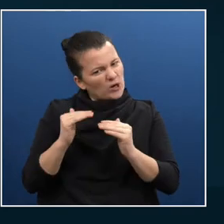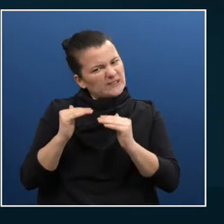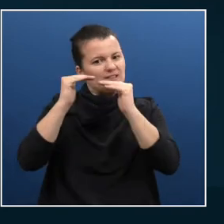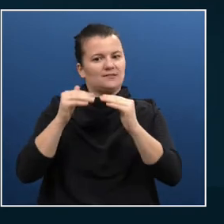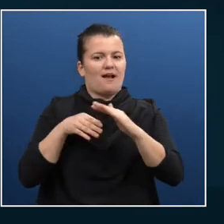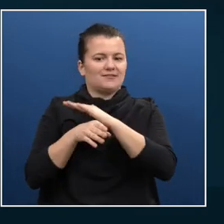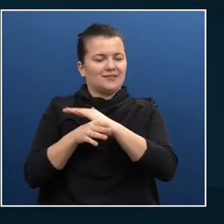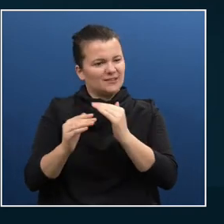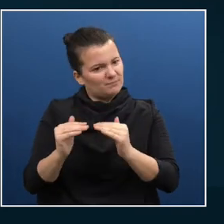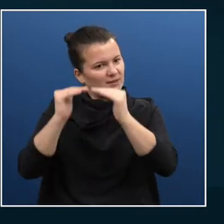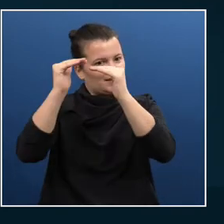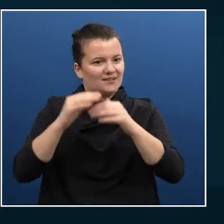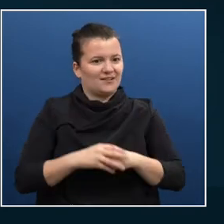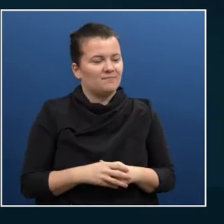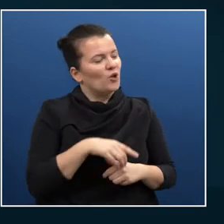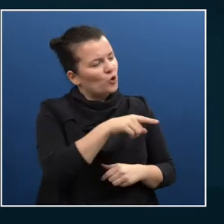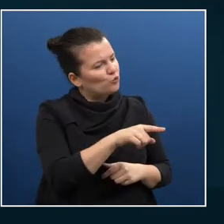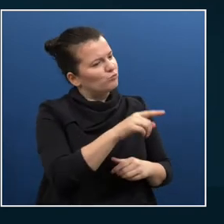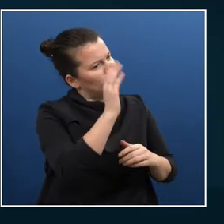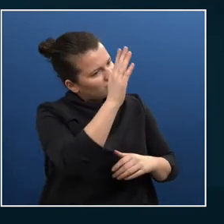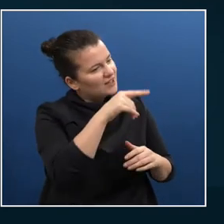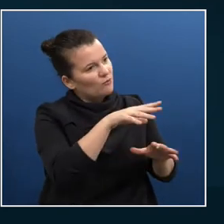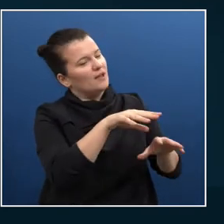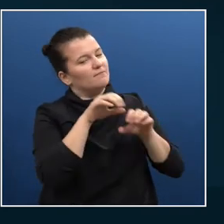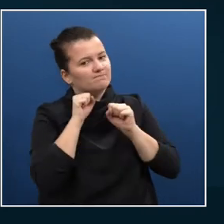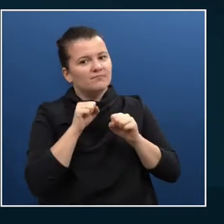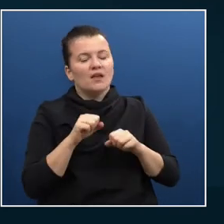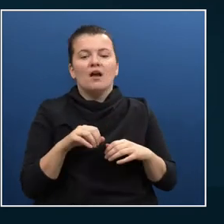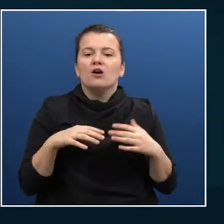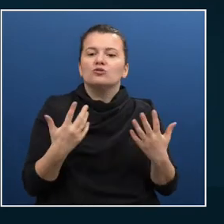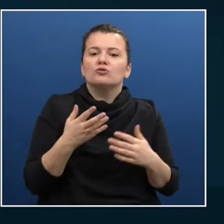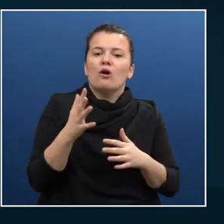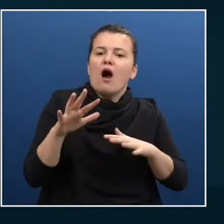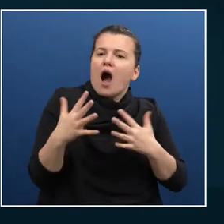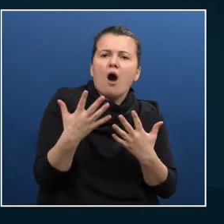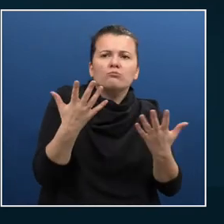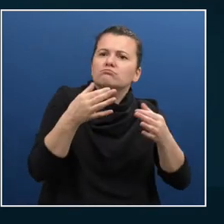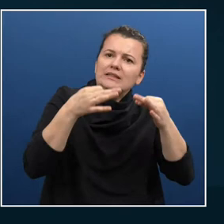personal driver to do a session on this very important issue?